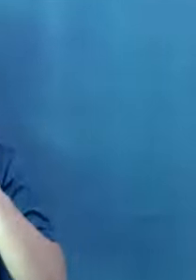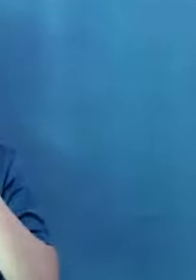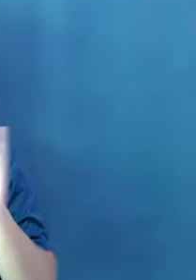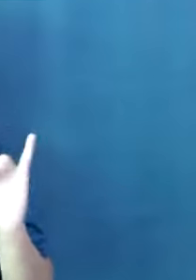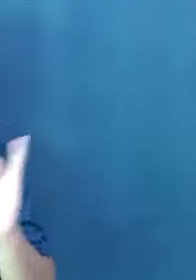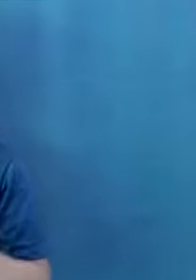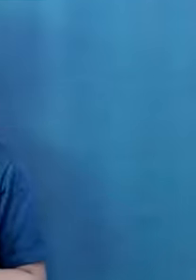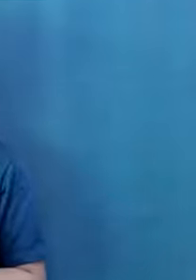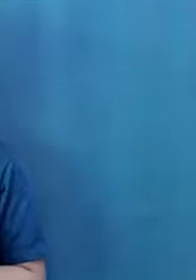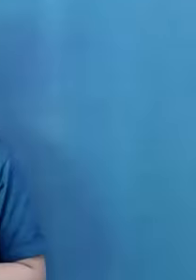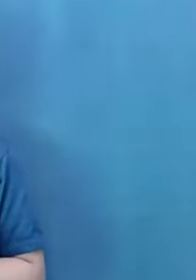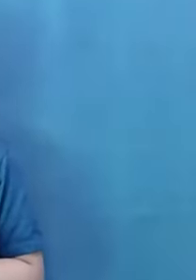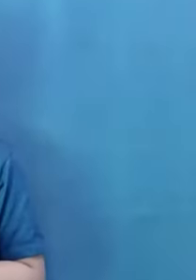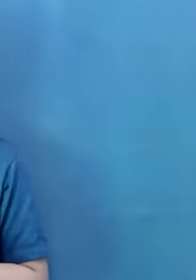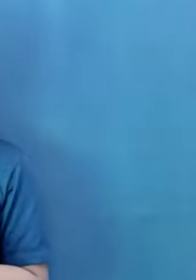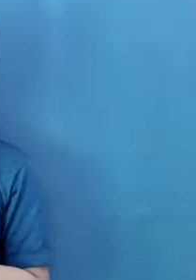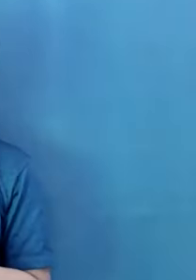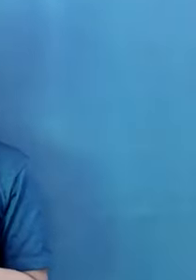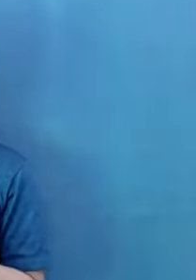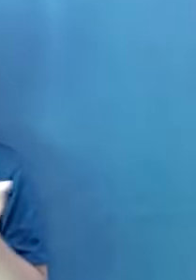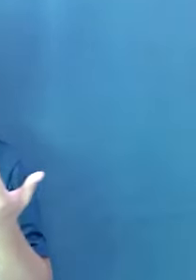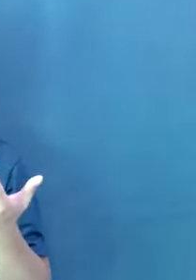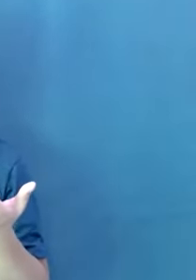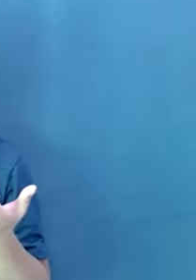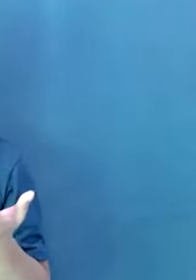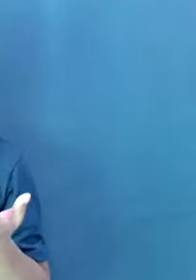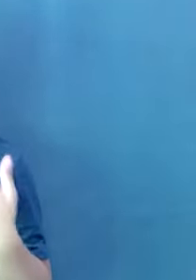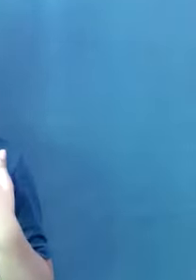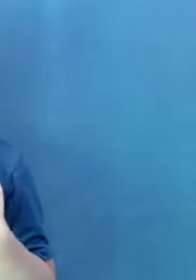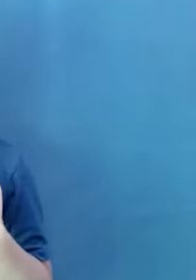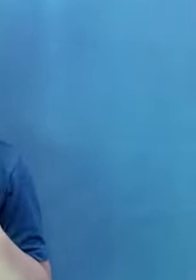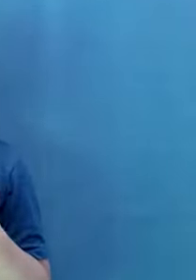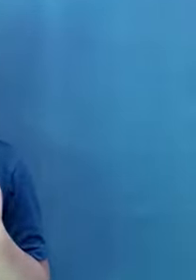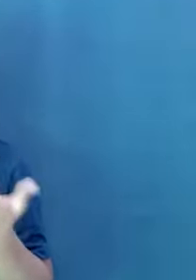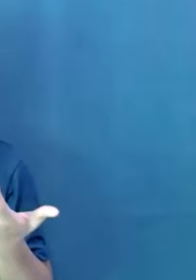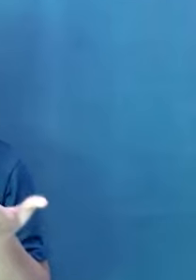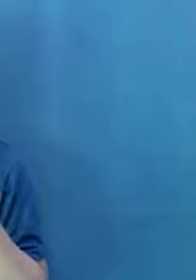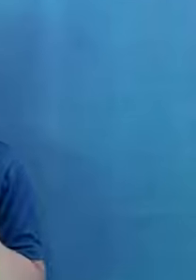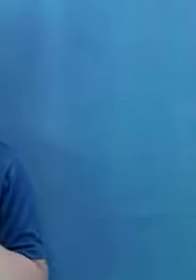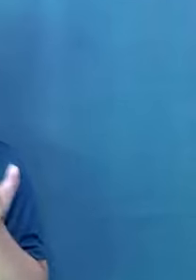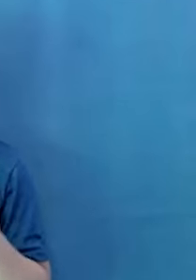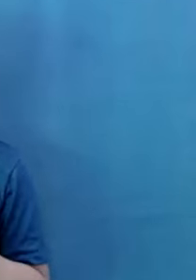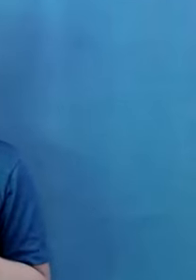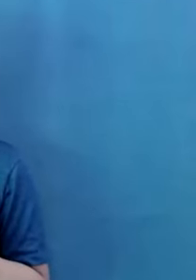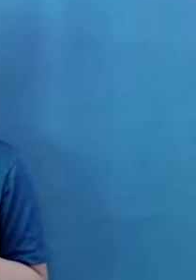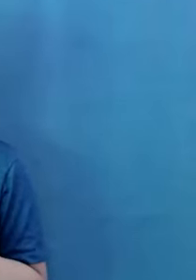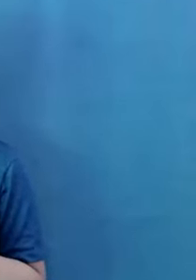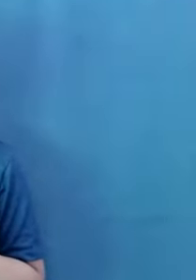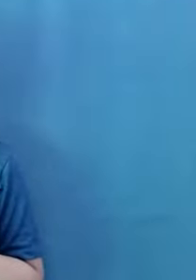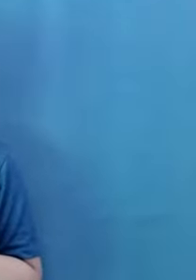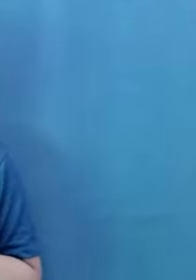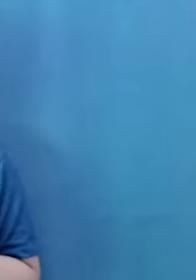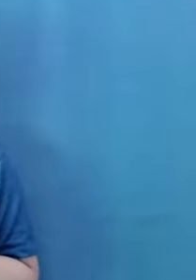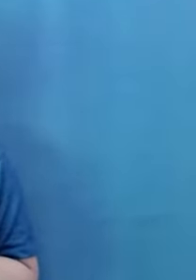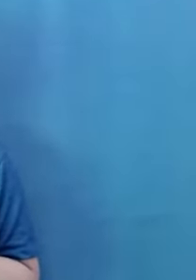All right, so do we have other questions before we proceed with our breakout sessions?